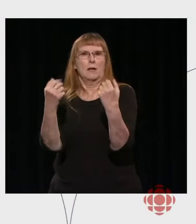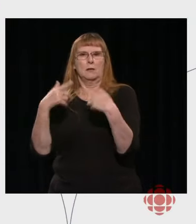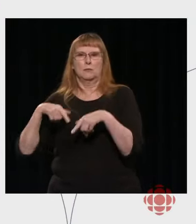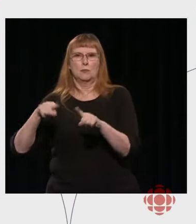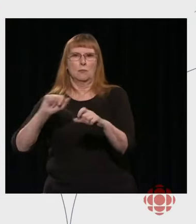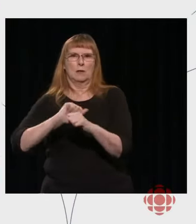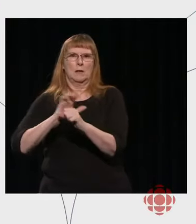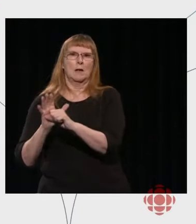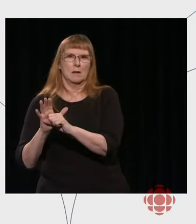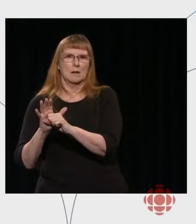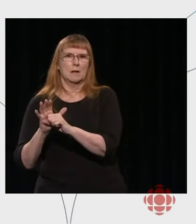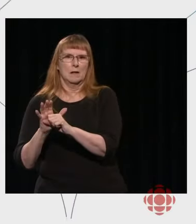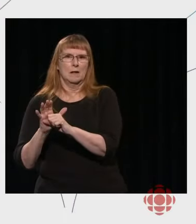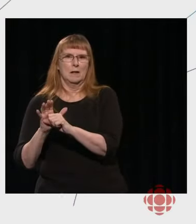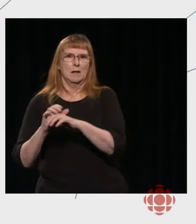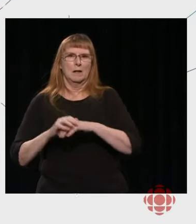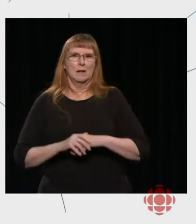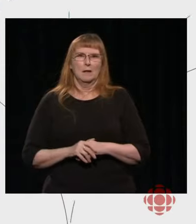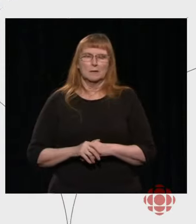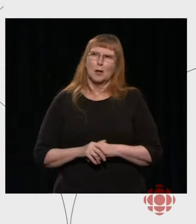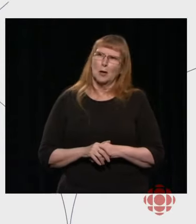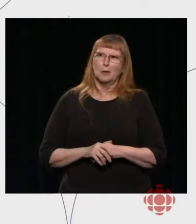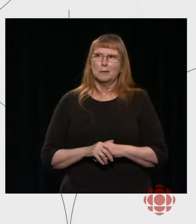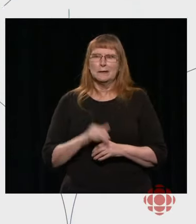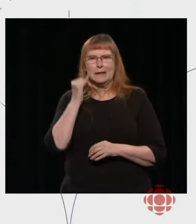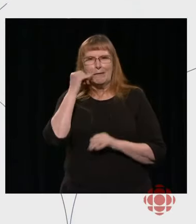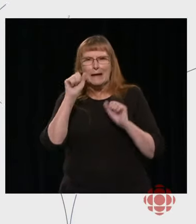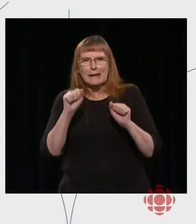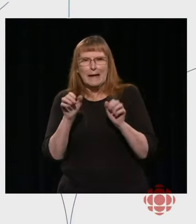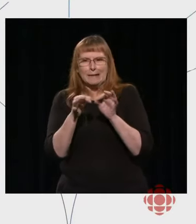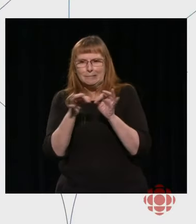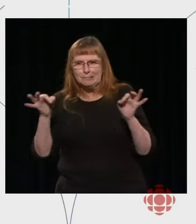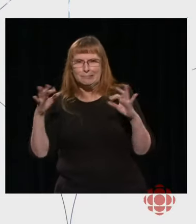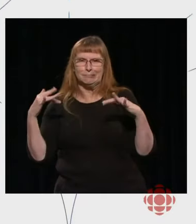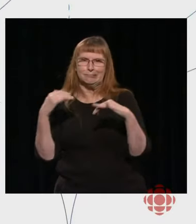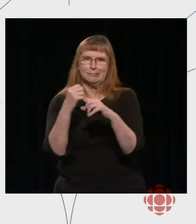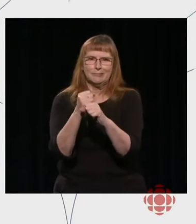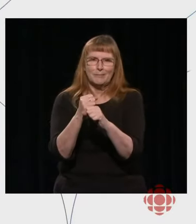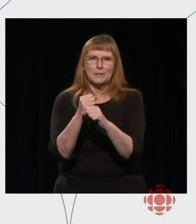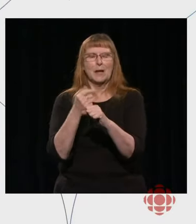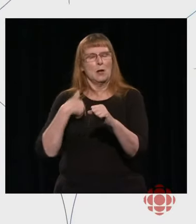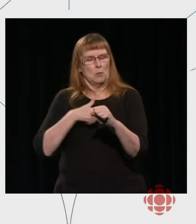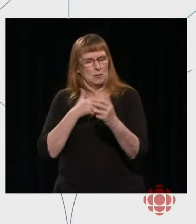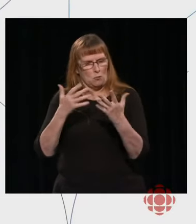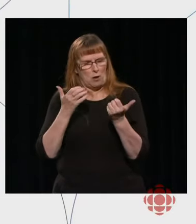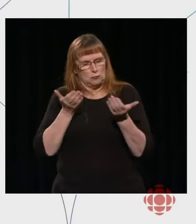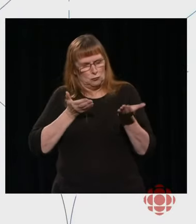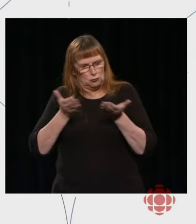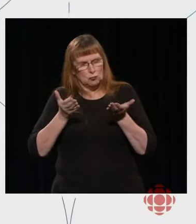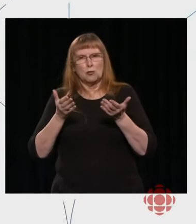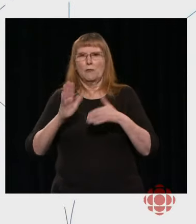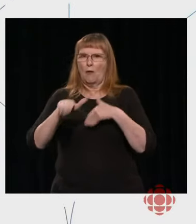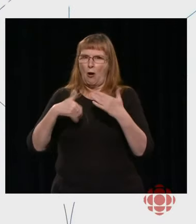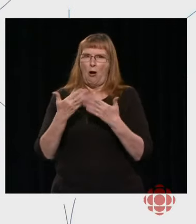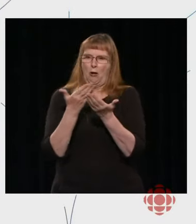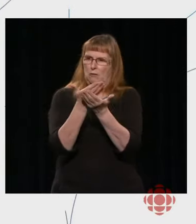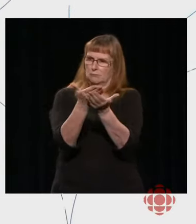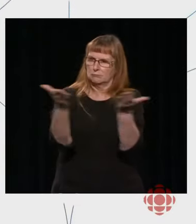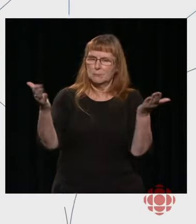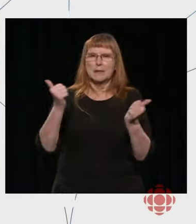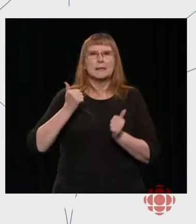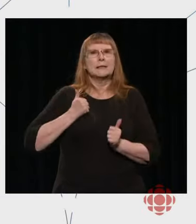So, if I can say it in one sentence, serving all Canadians with credible, trustworthy news